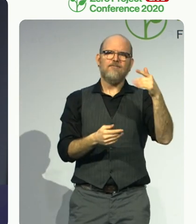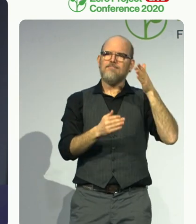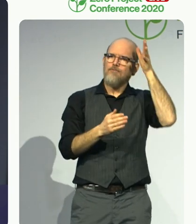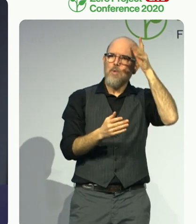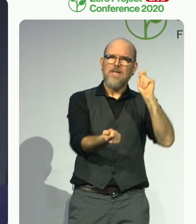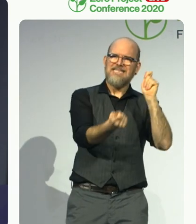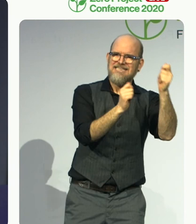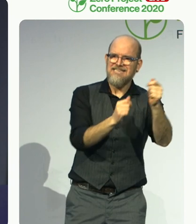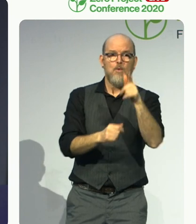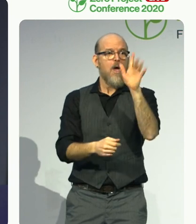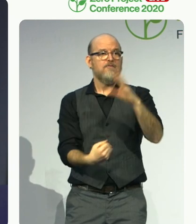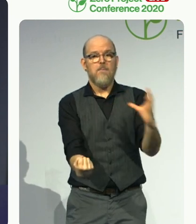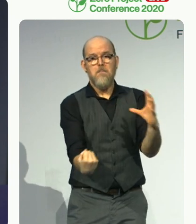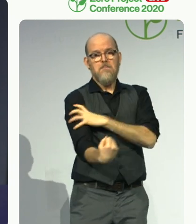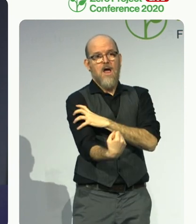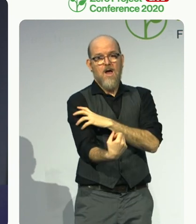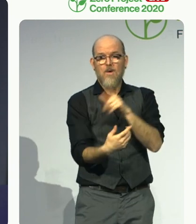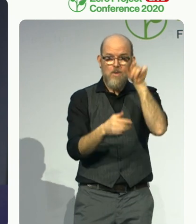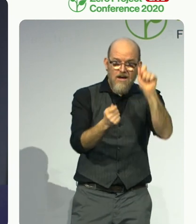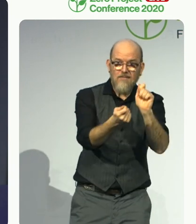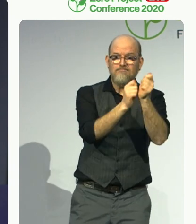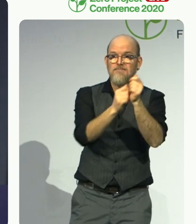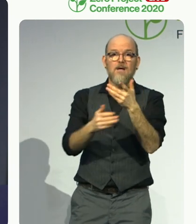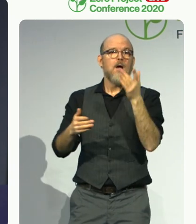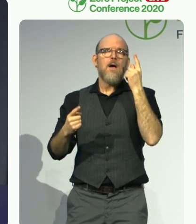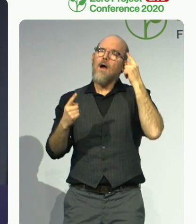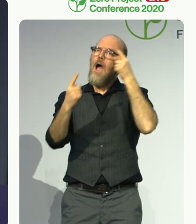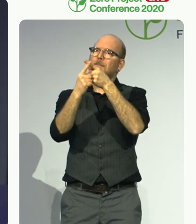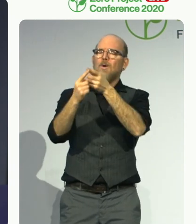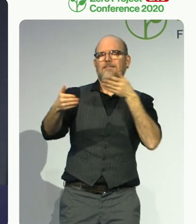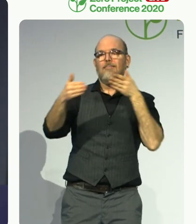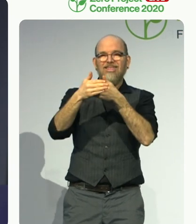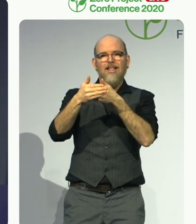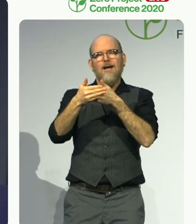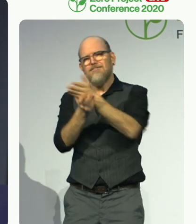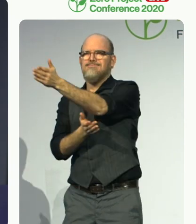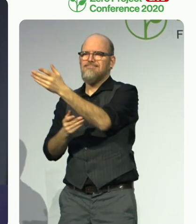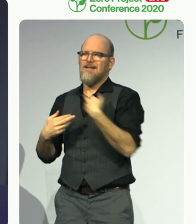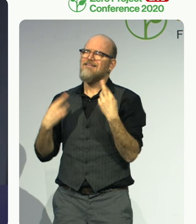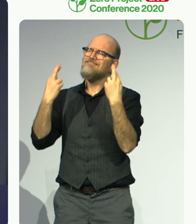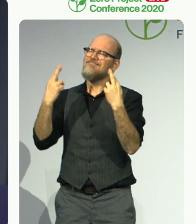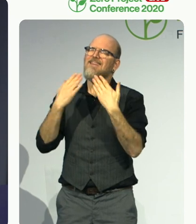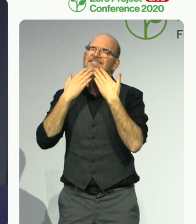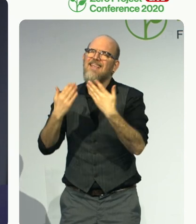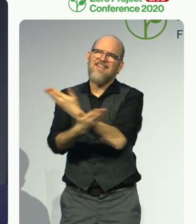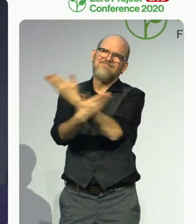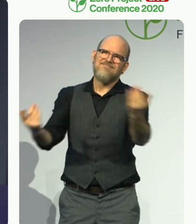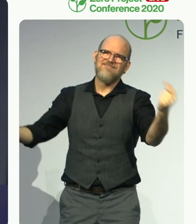here and have wonderful three inspiring days. Recharge your batteries,